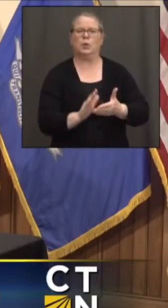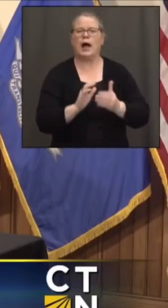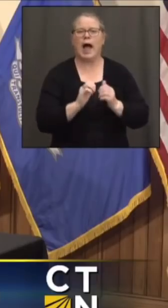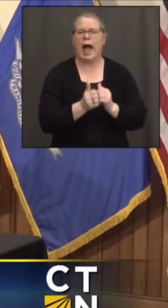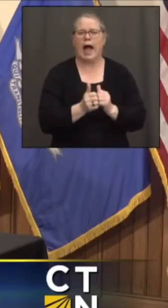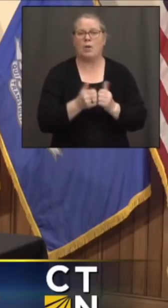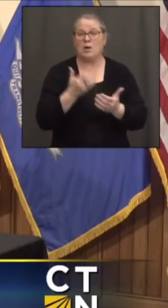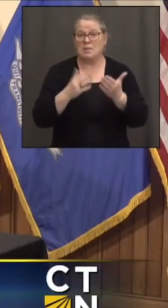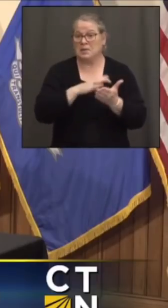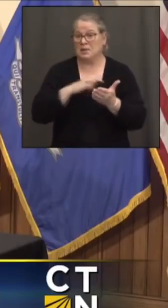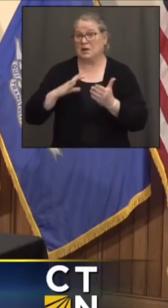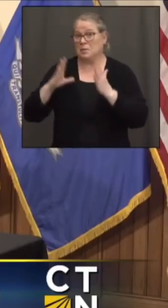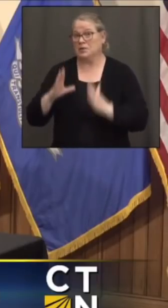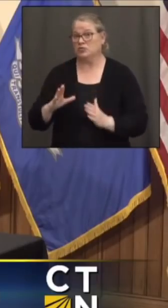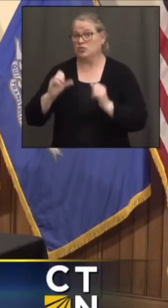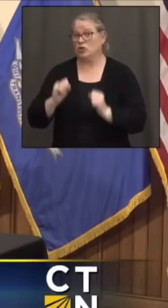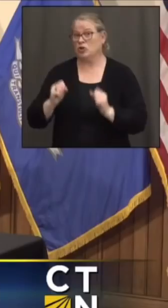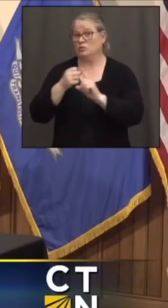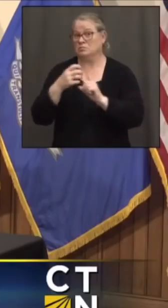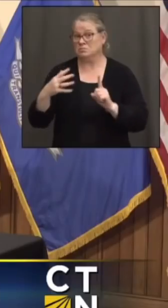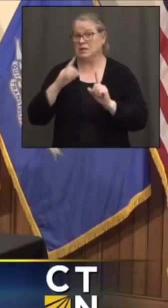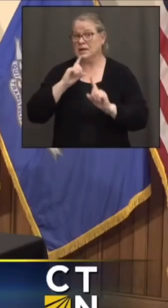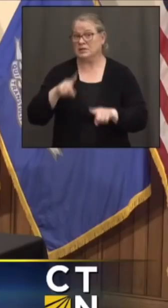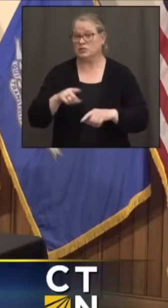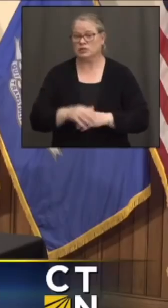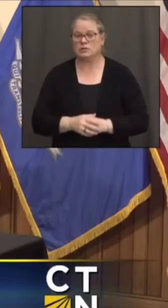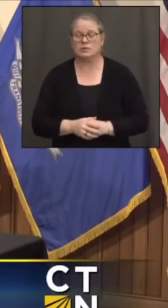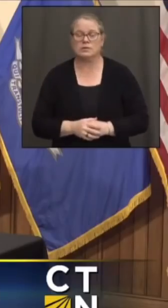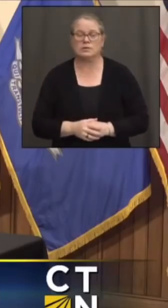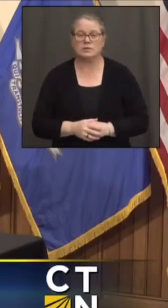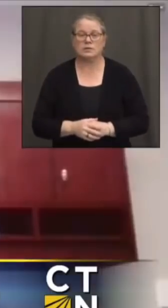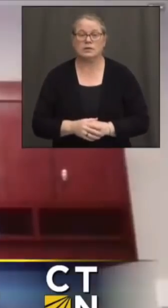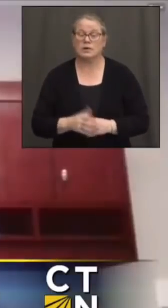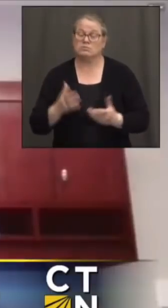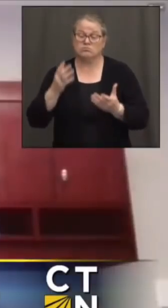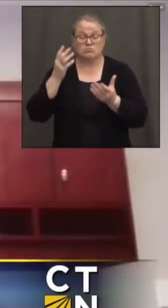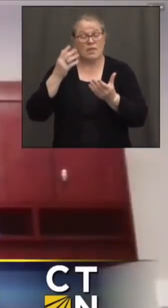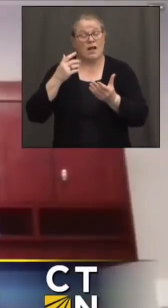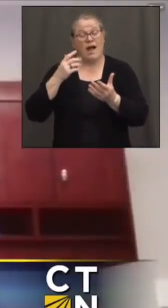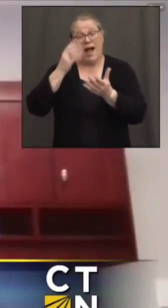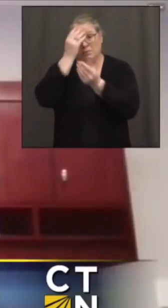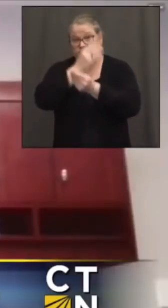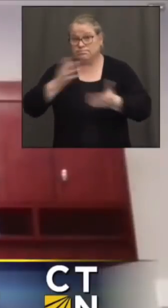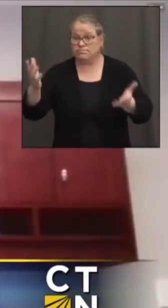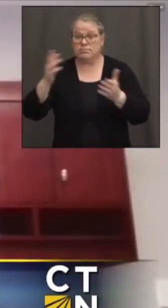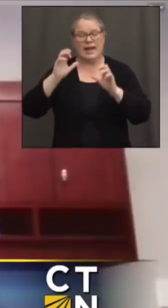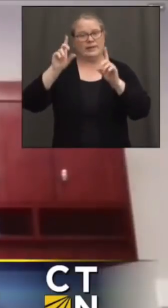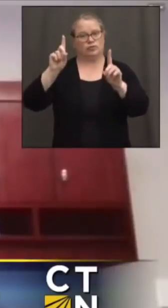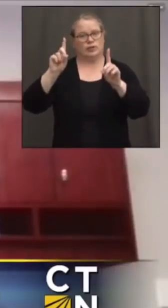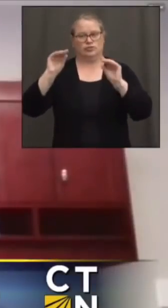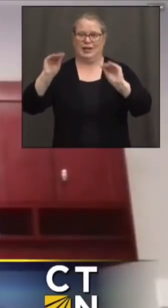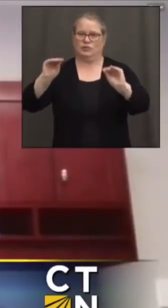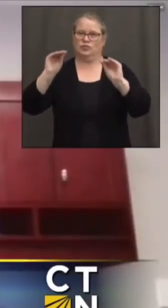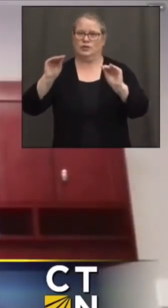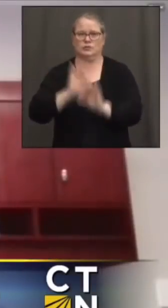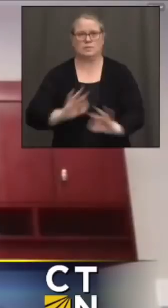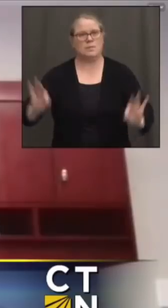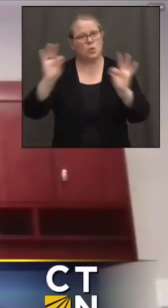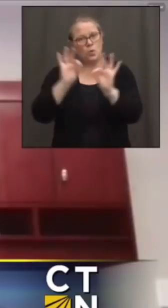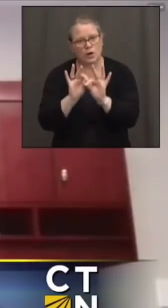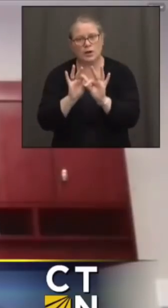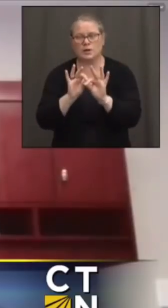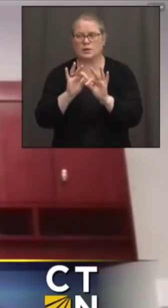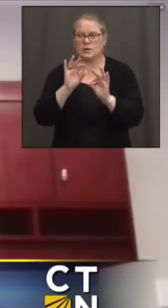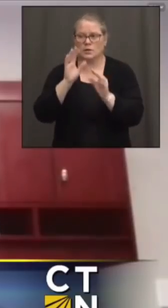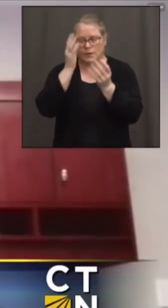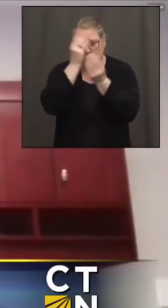I'll just add to that. It truly is about education and providing as much information as possible for folks to be able to make those